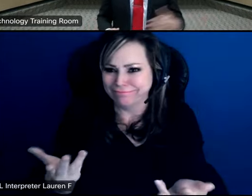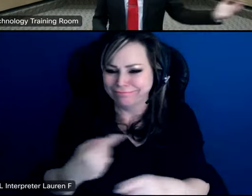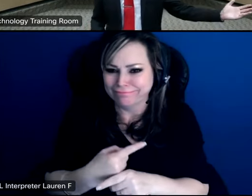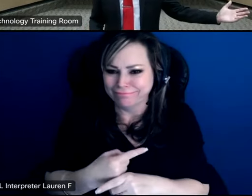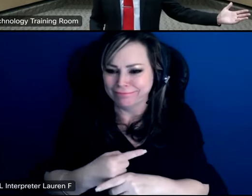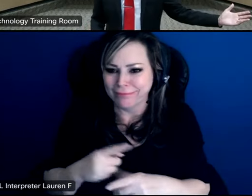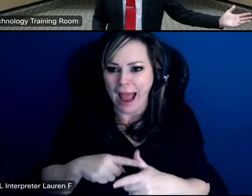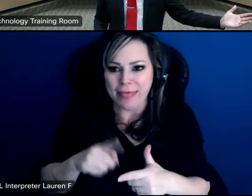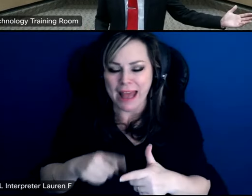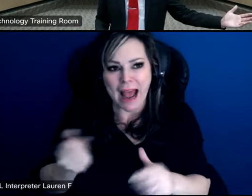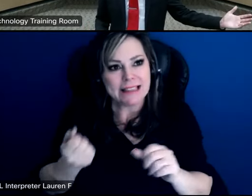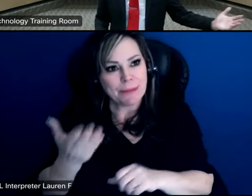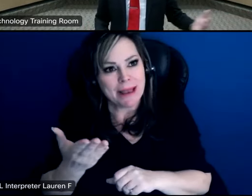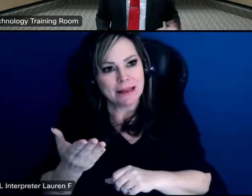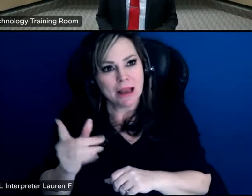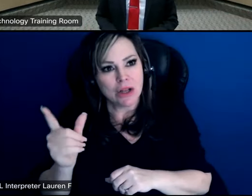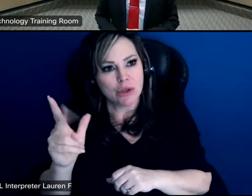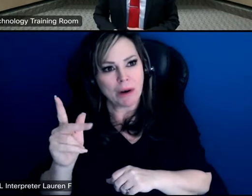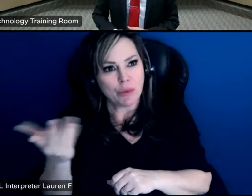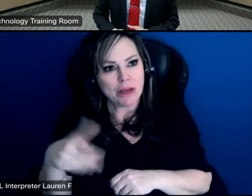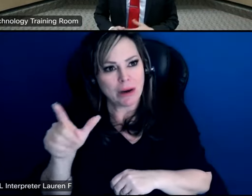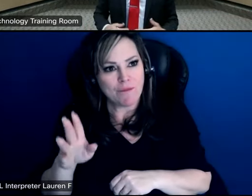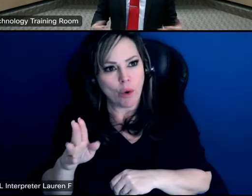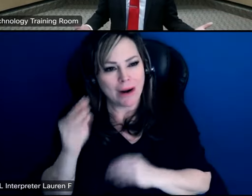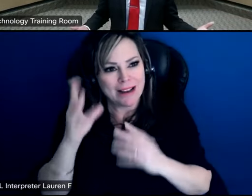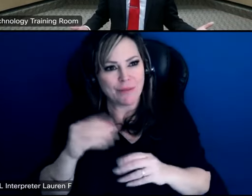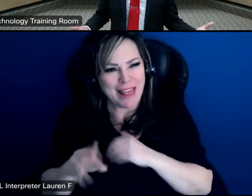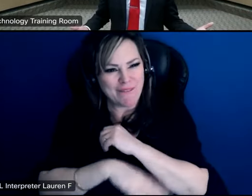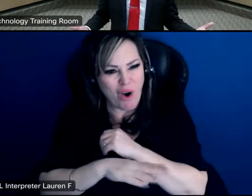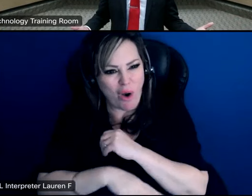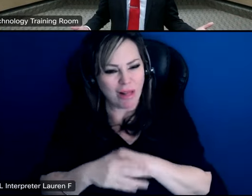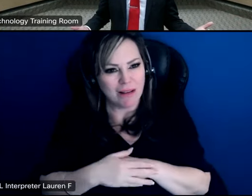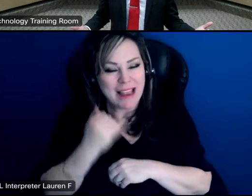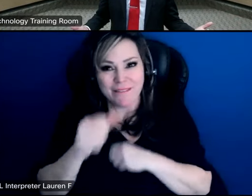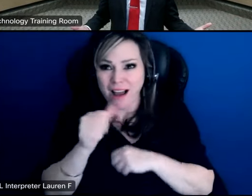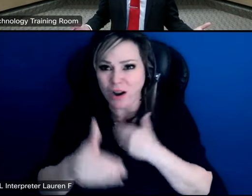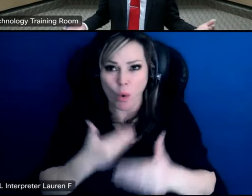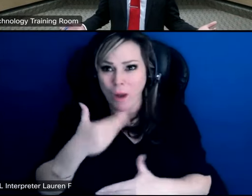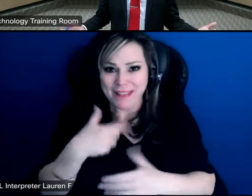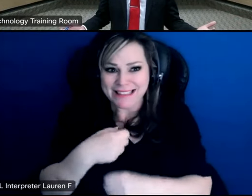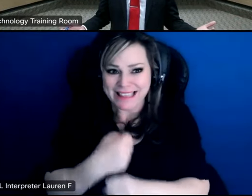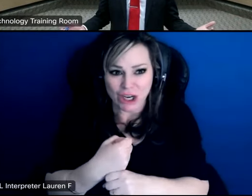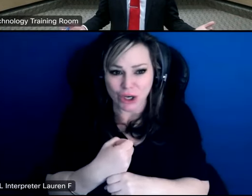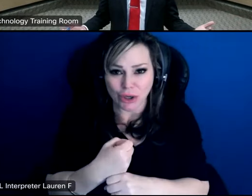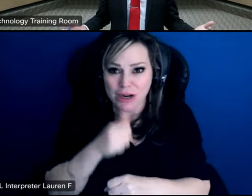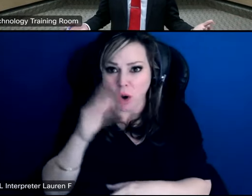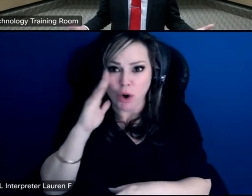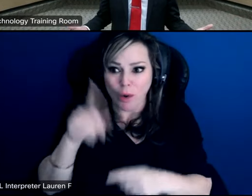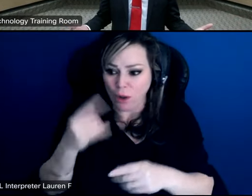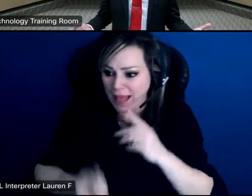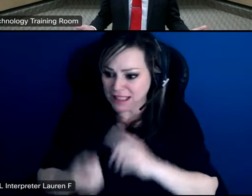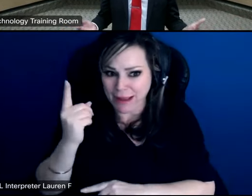data is what you have to submit in the fall so you're really if if things didn't go well this year again you didn't find out about it till